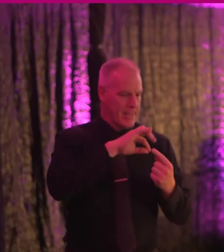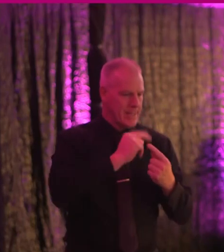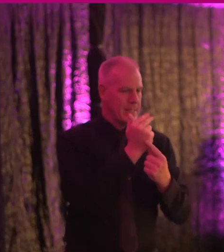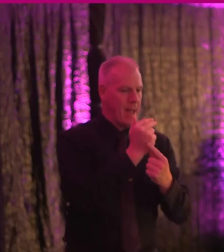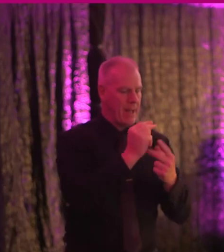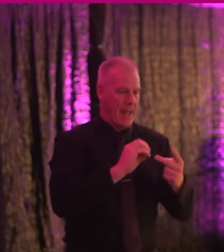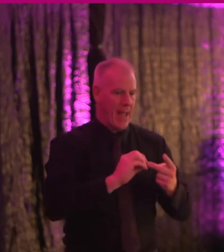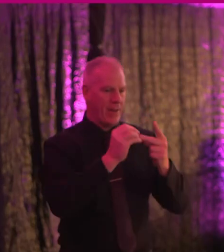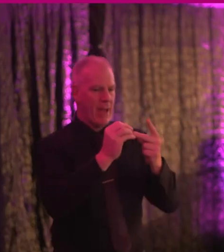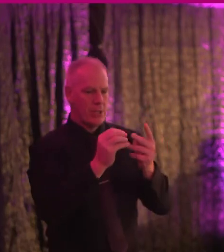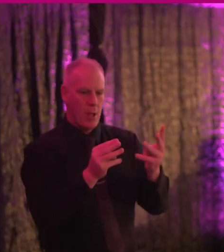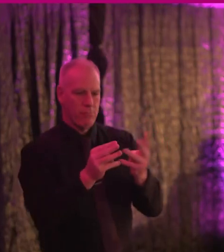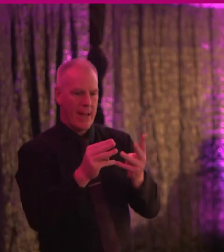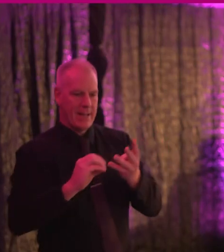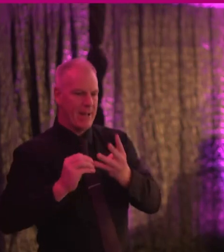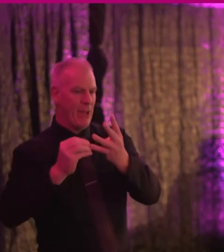innovation.